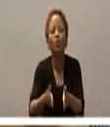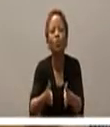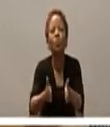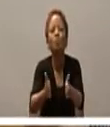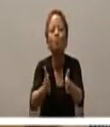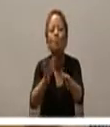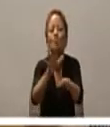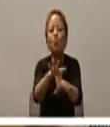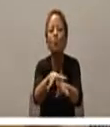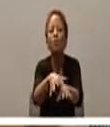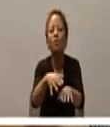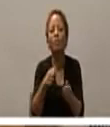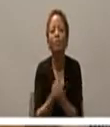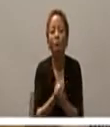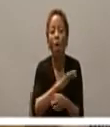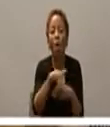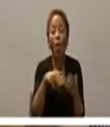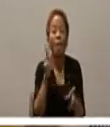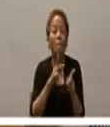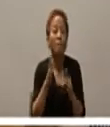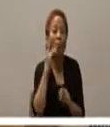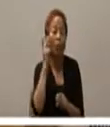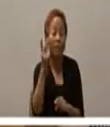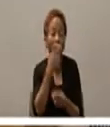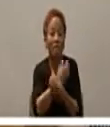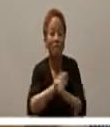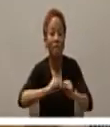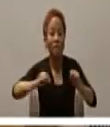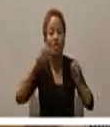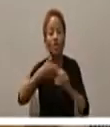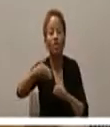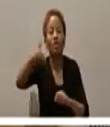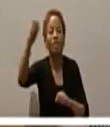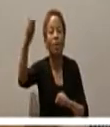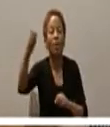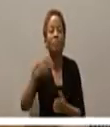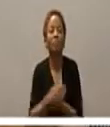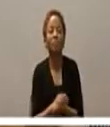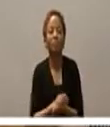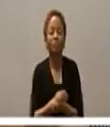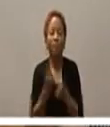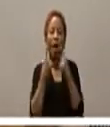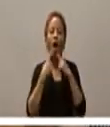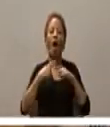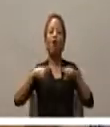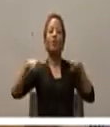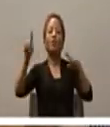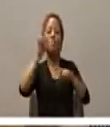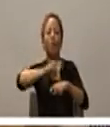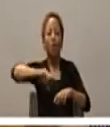shall see the salvation of God the gospel of the Lord